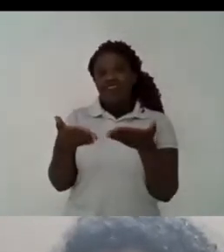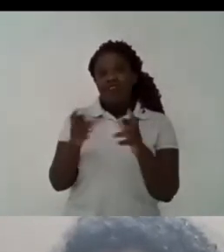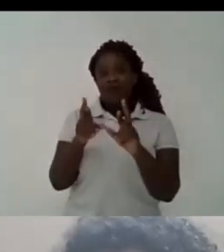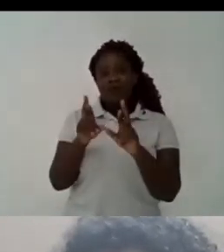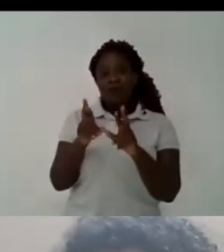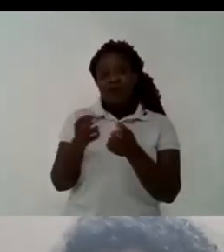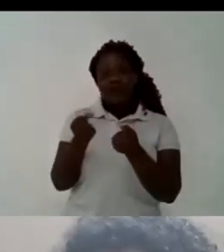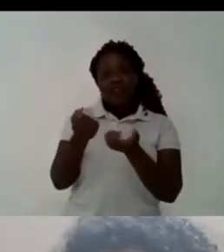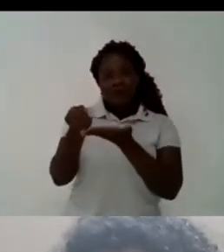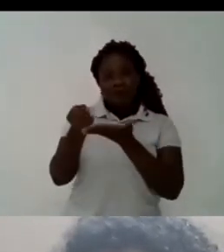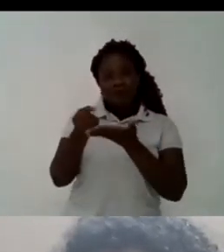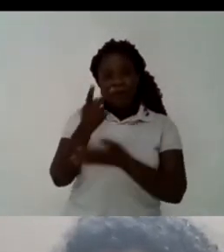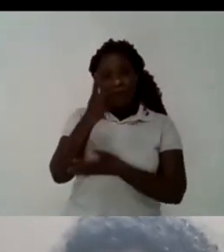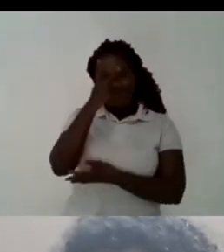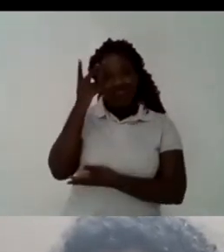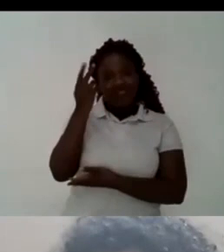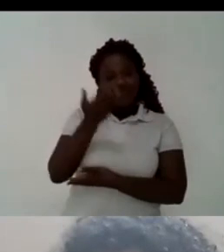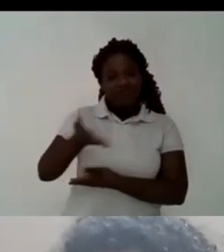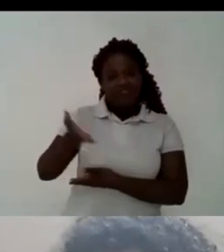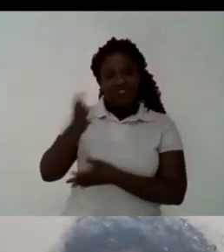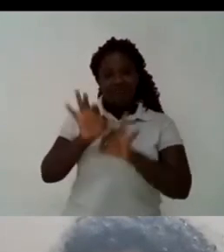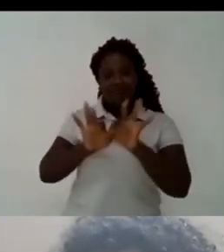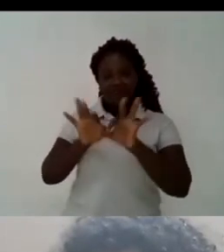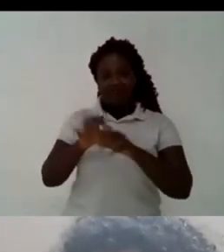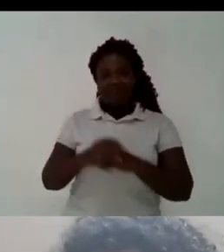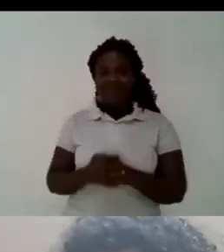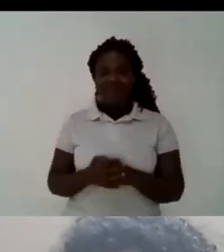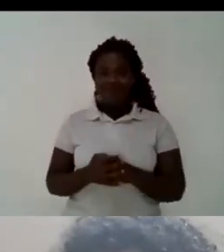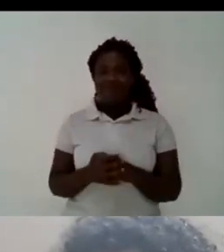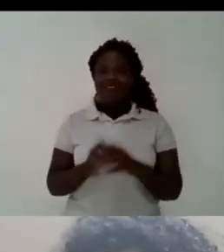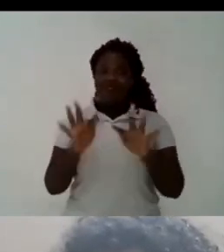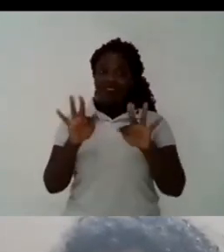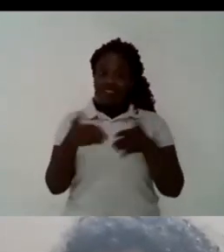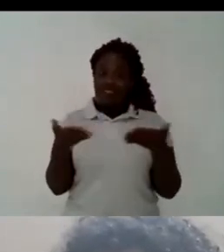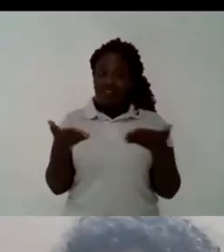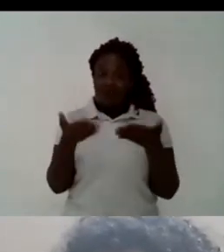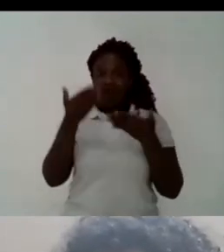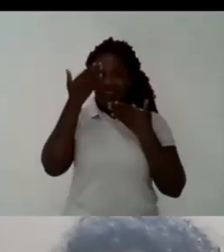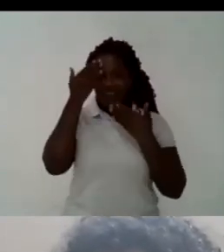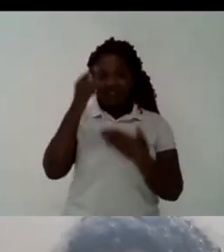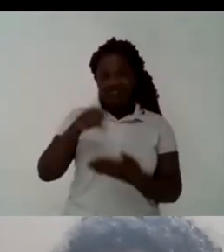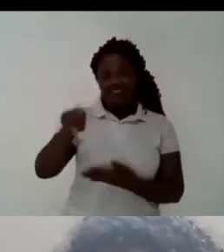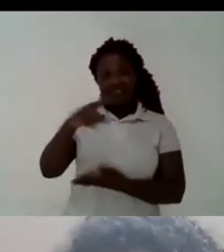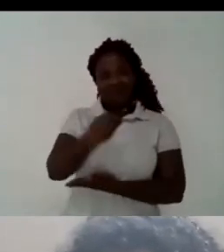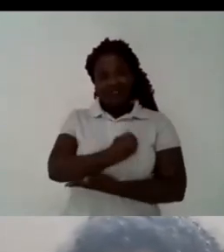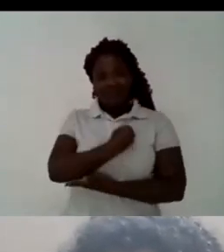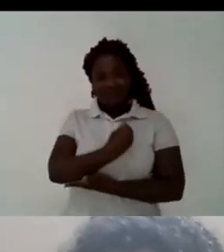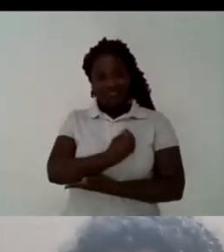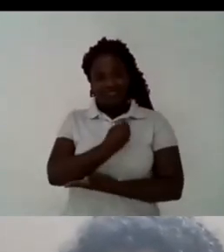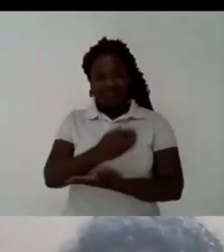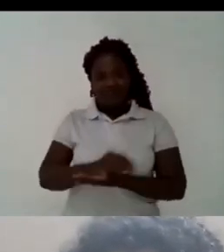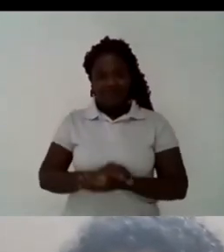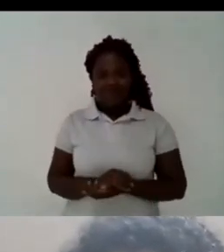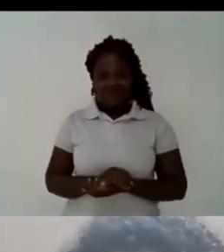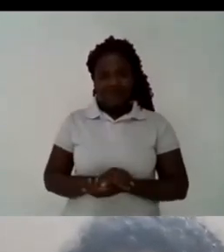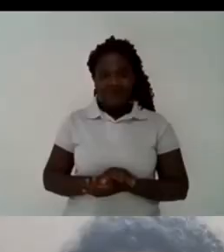brazil and we hope to count with all your assistance to build up this brazil thank you